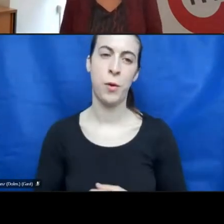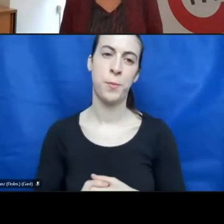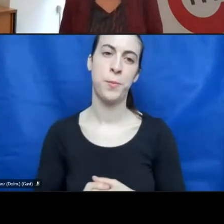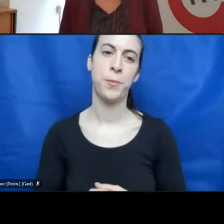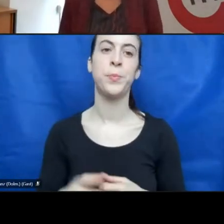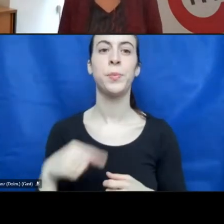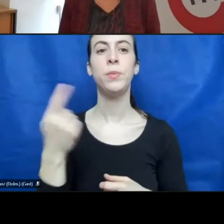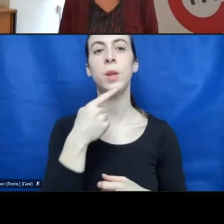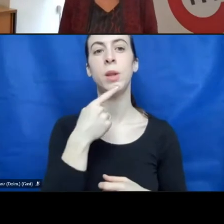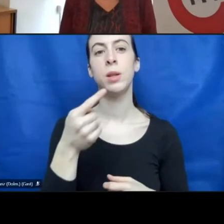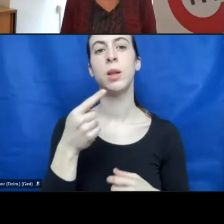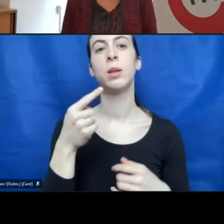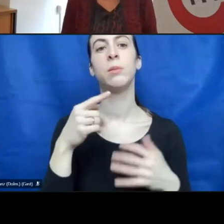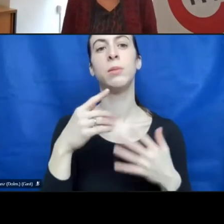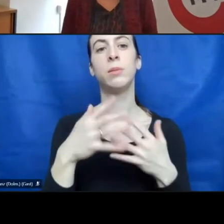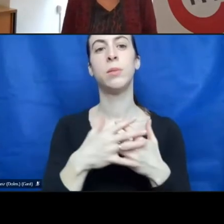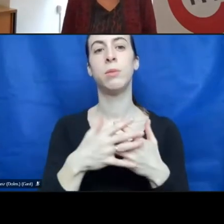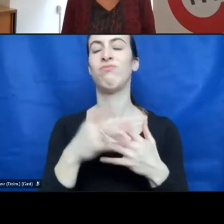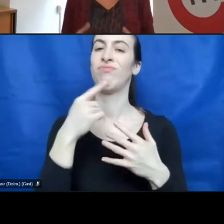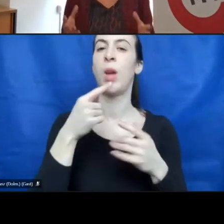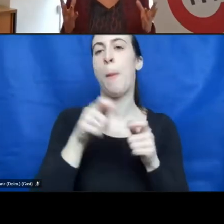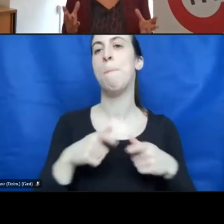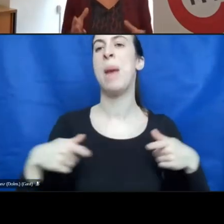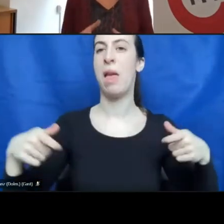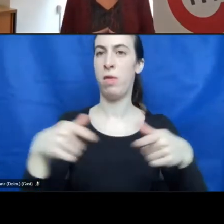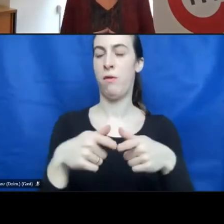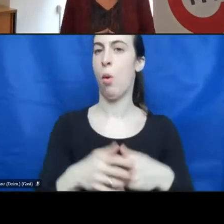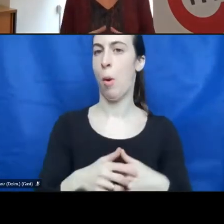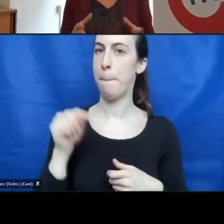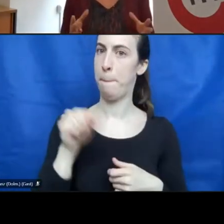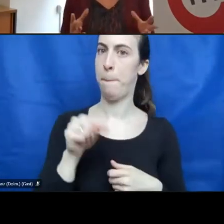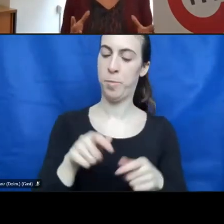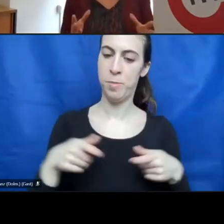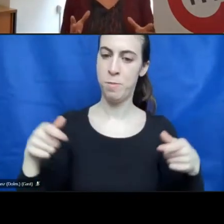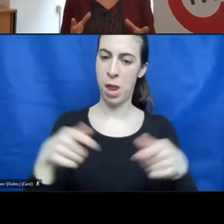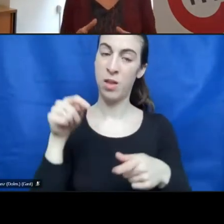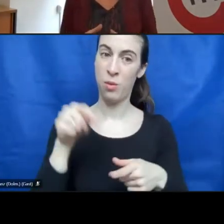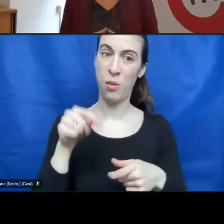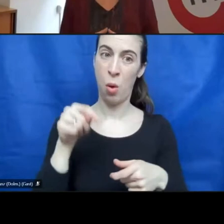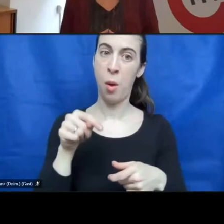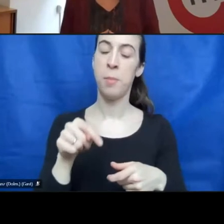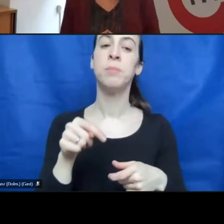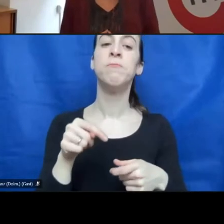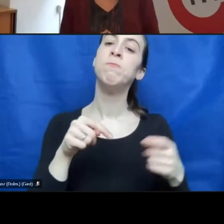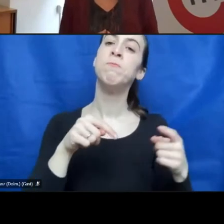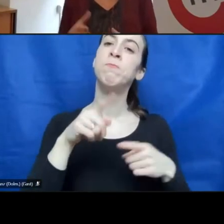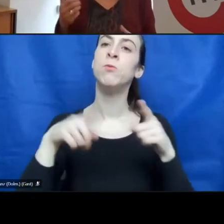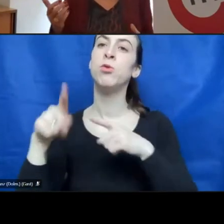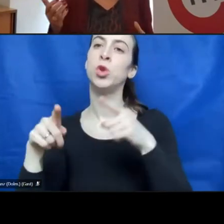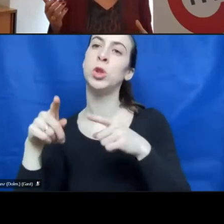call our retail system a platform. This platform consists of different sites.